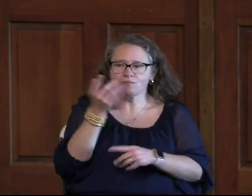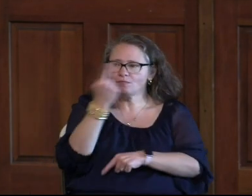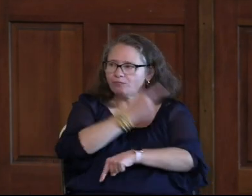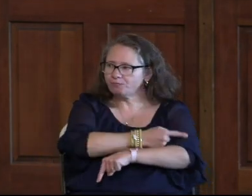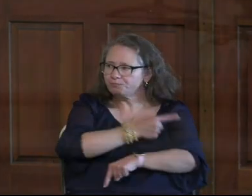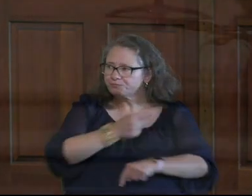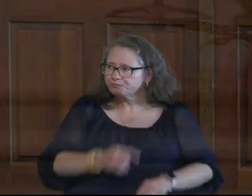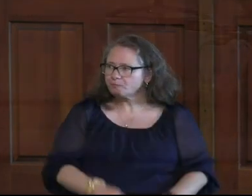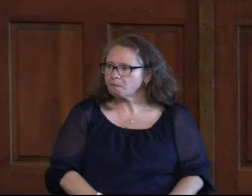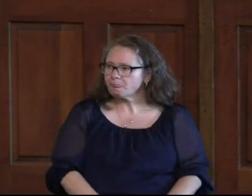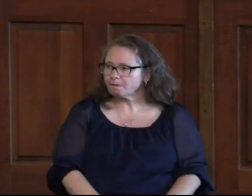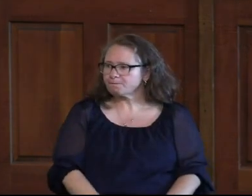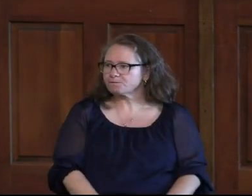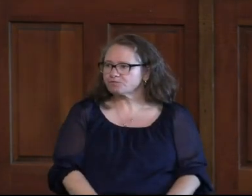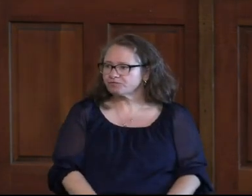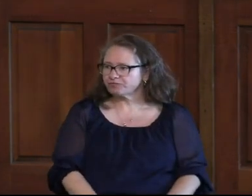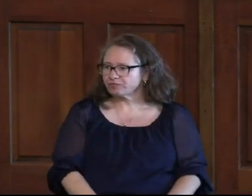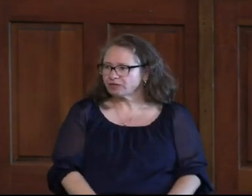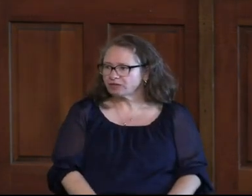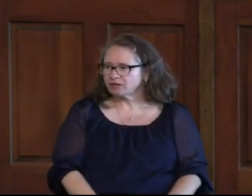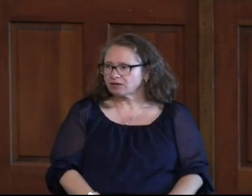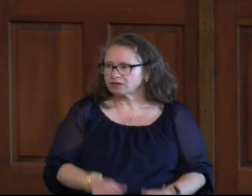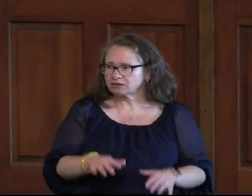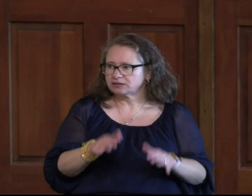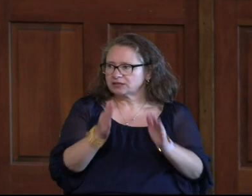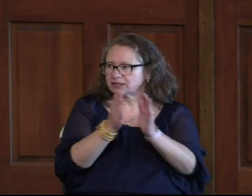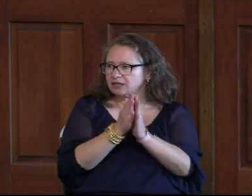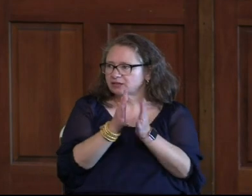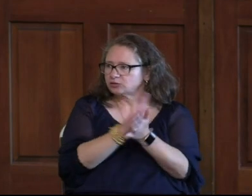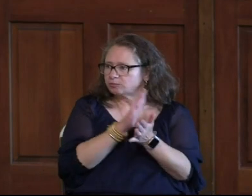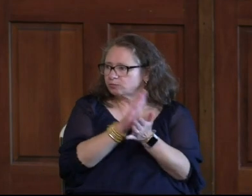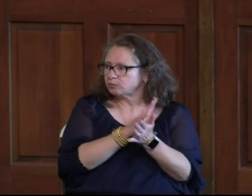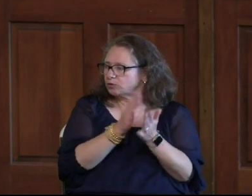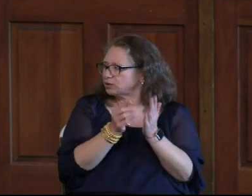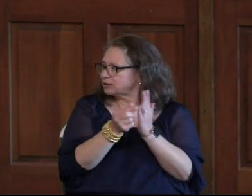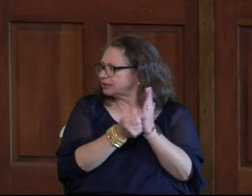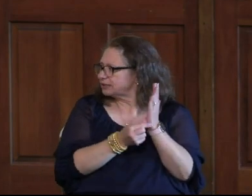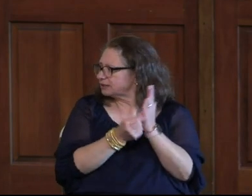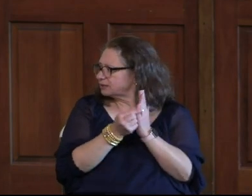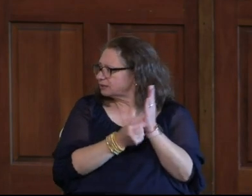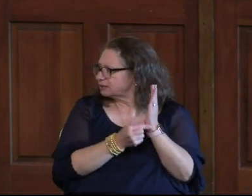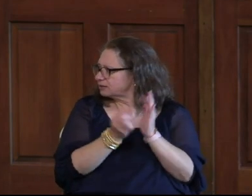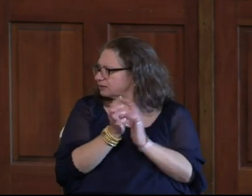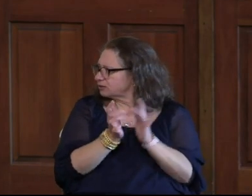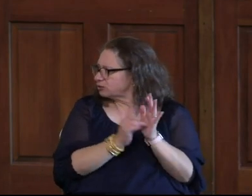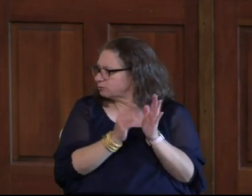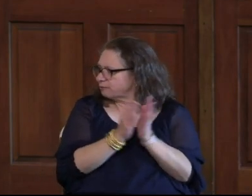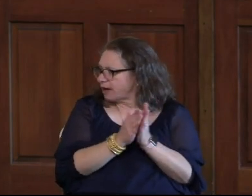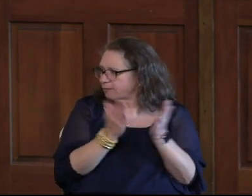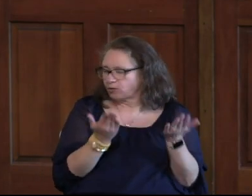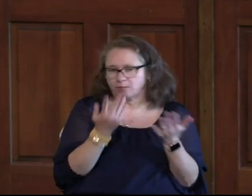Well, if you would At this time, take out your bulletin You can take out your bulletin in your Bible